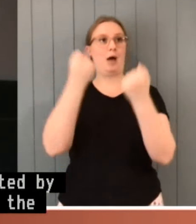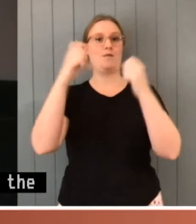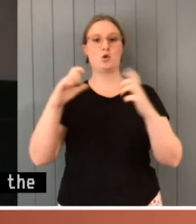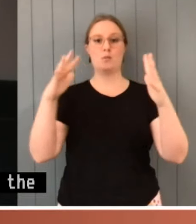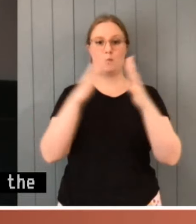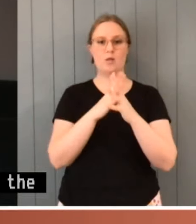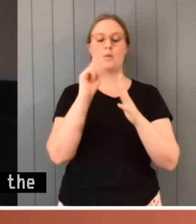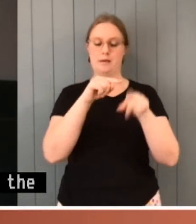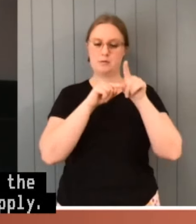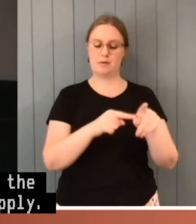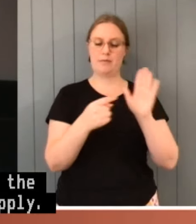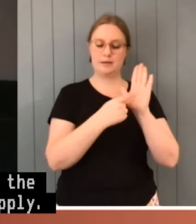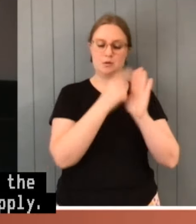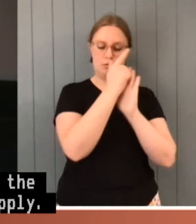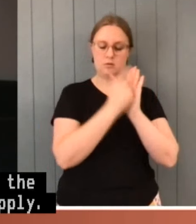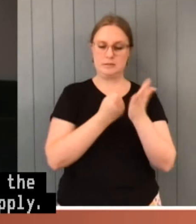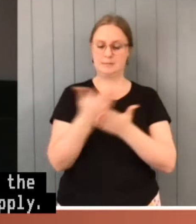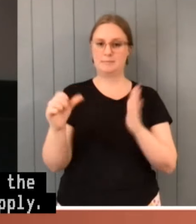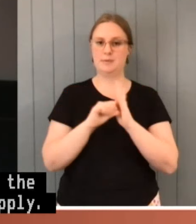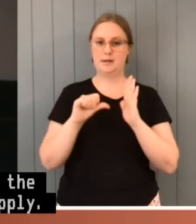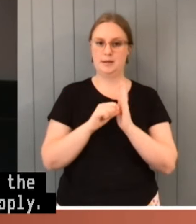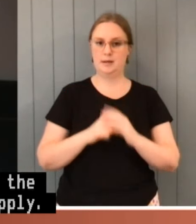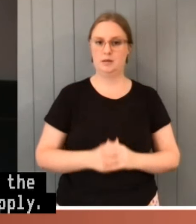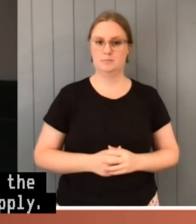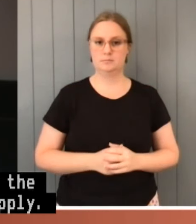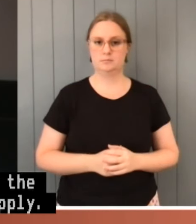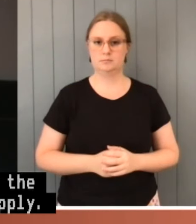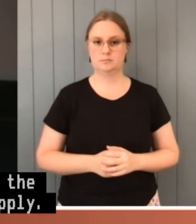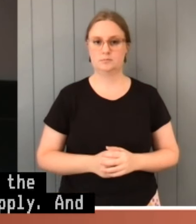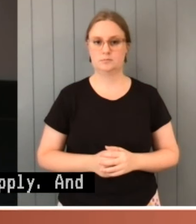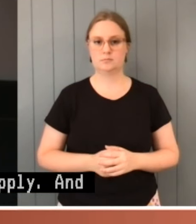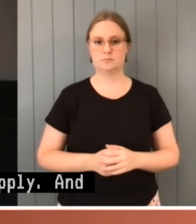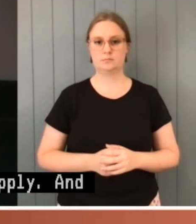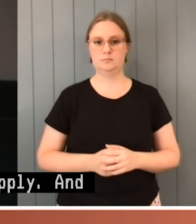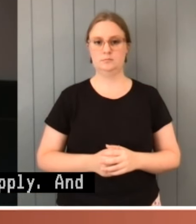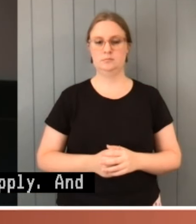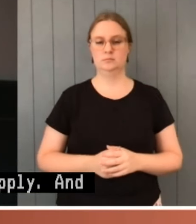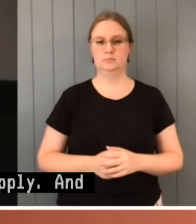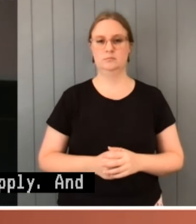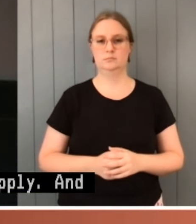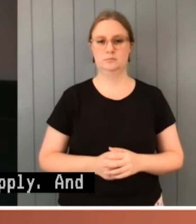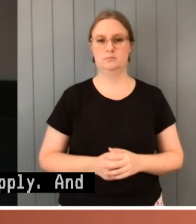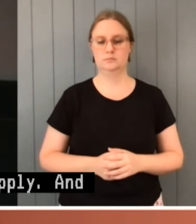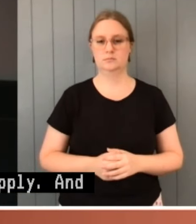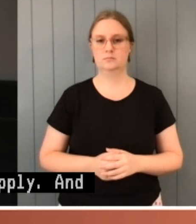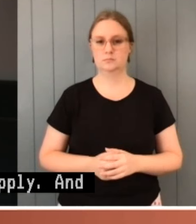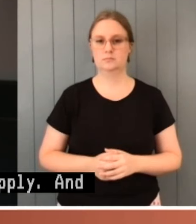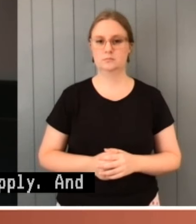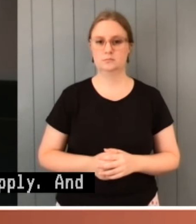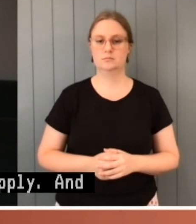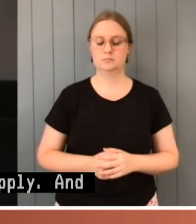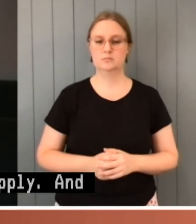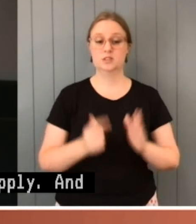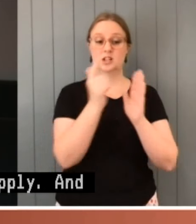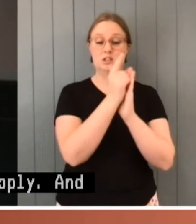And what they tell us is that the legislation was an attempt